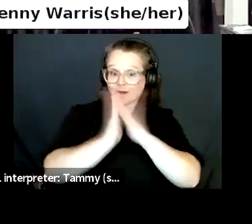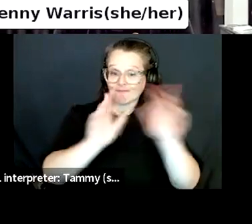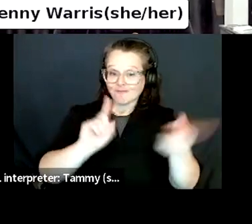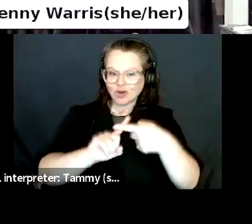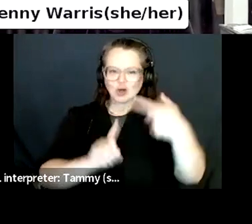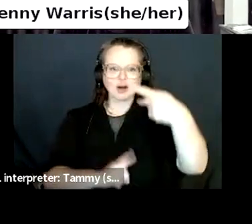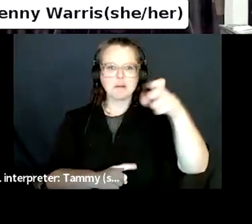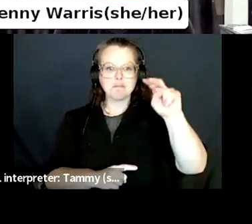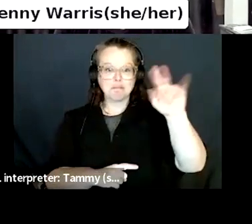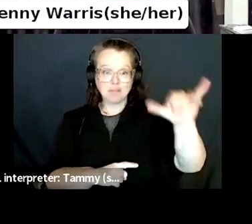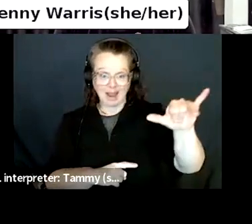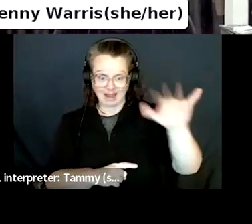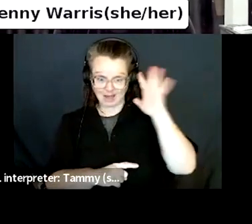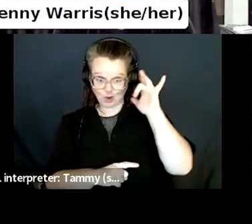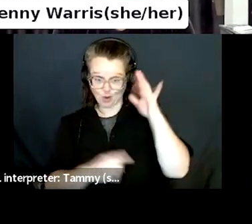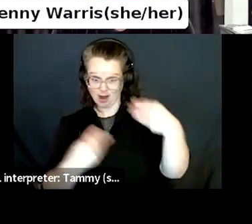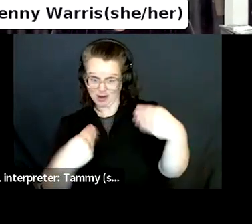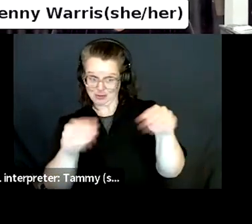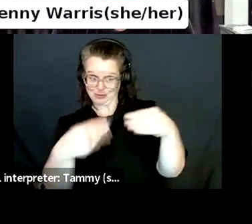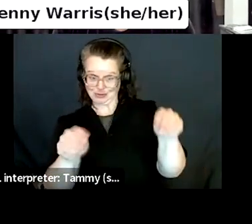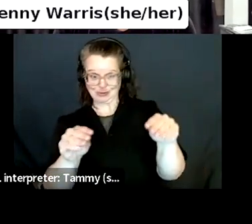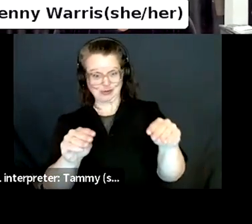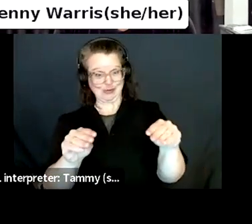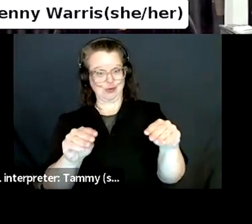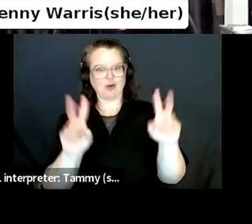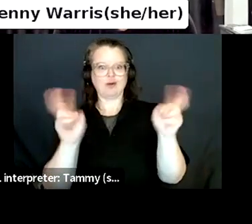Wow, that's not that's not usually the case.